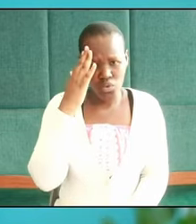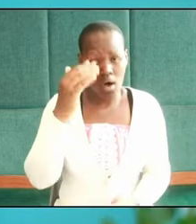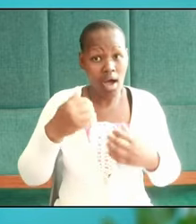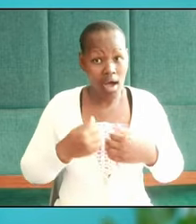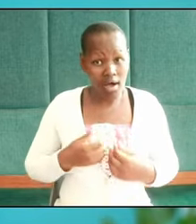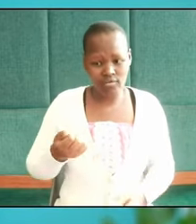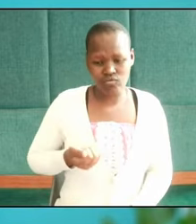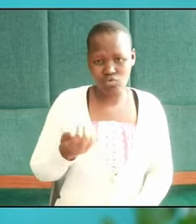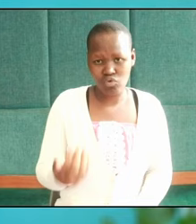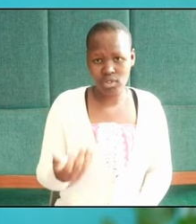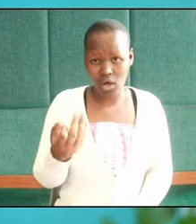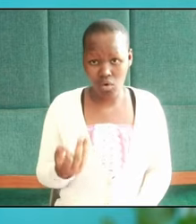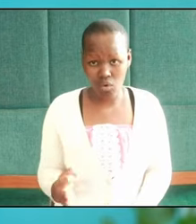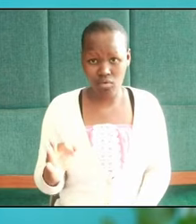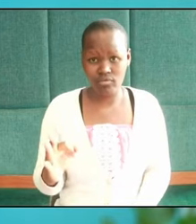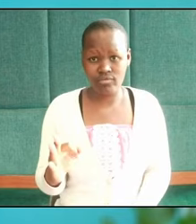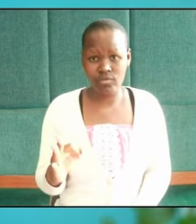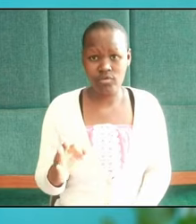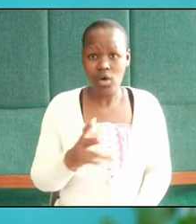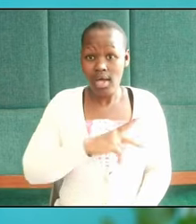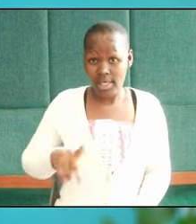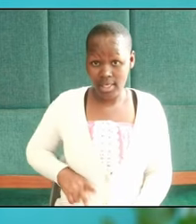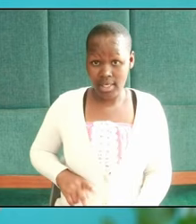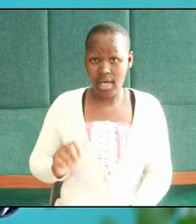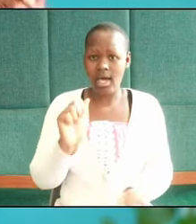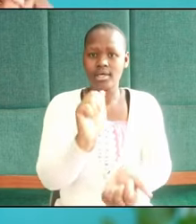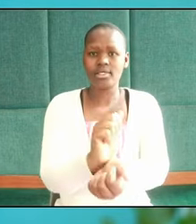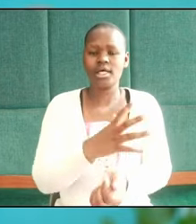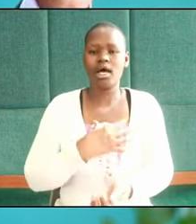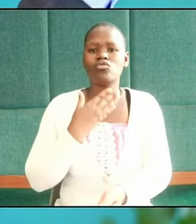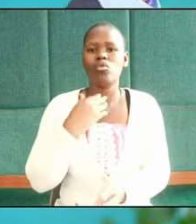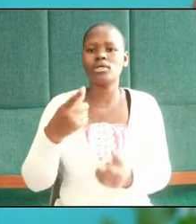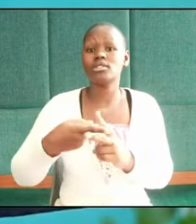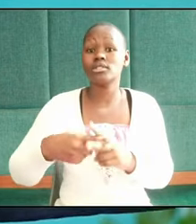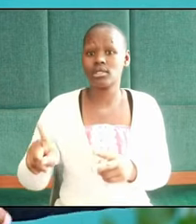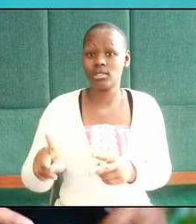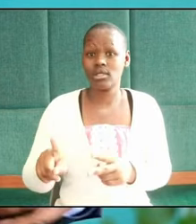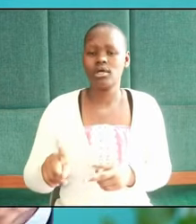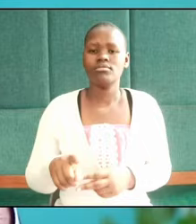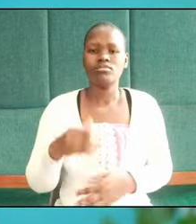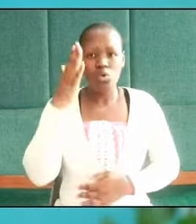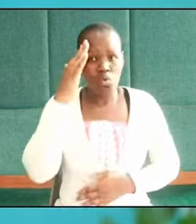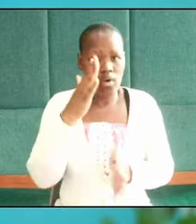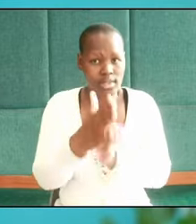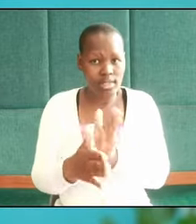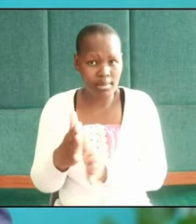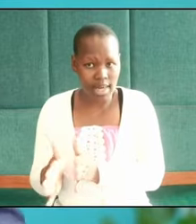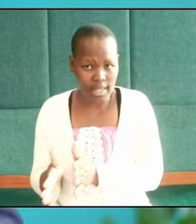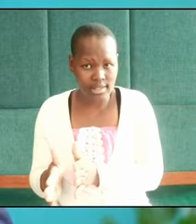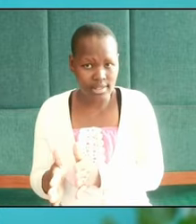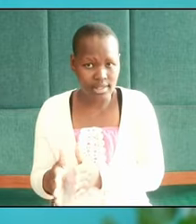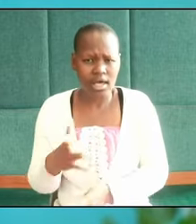princess was held hostage and they wanted to run away. and they discovered the plan and discovered